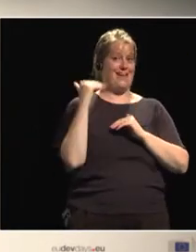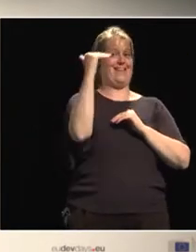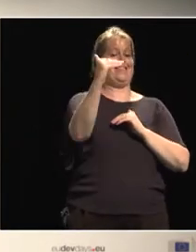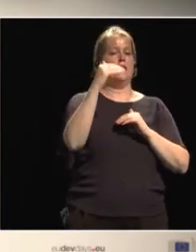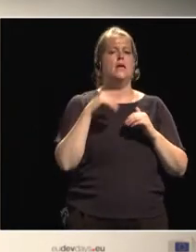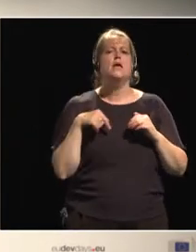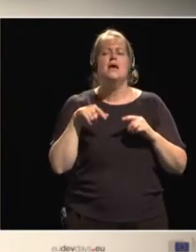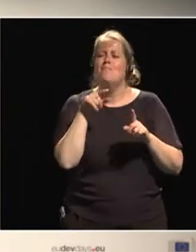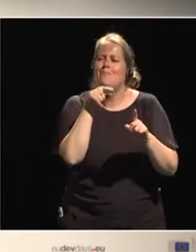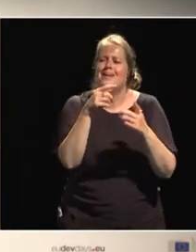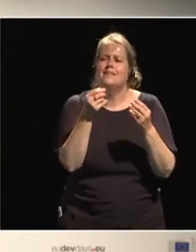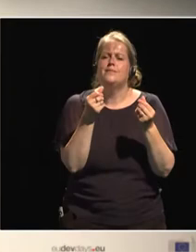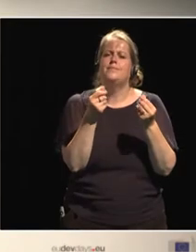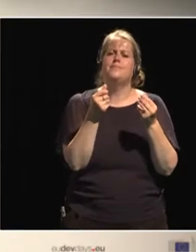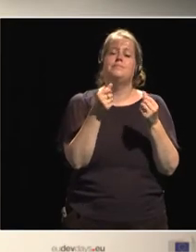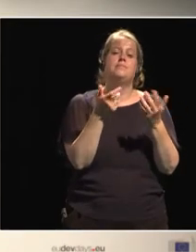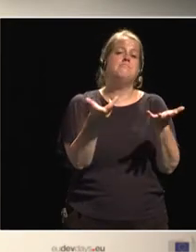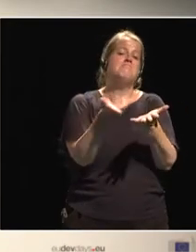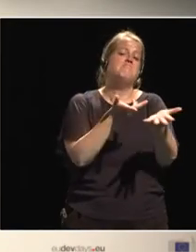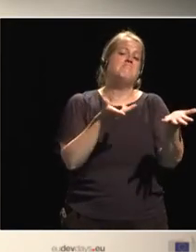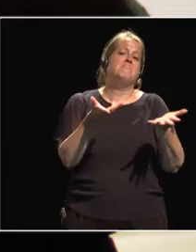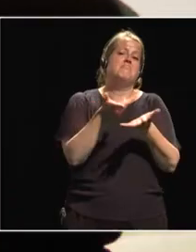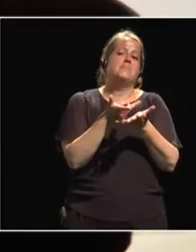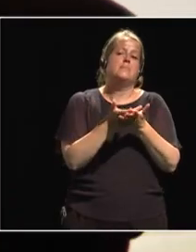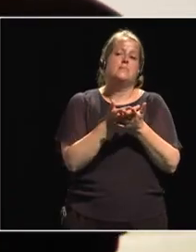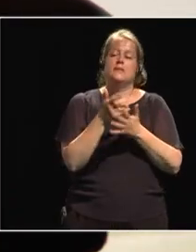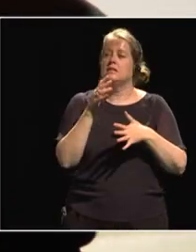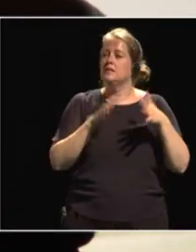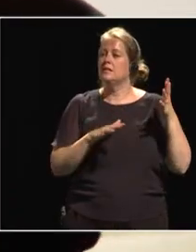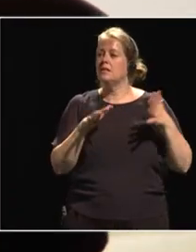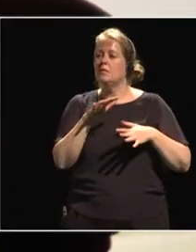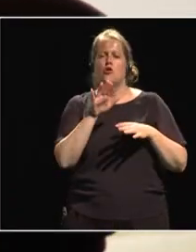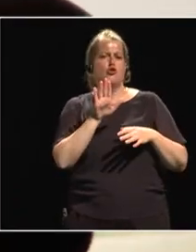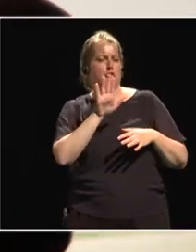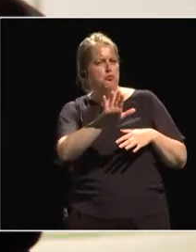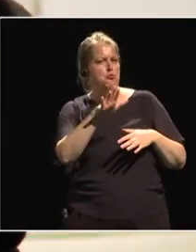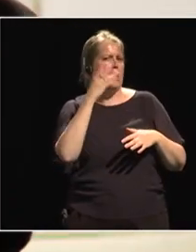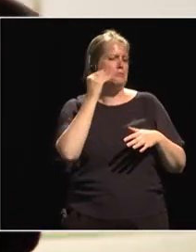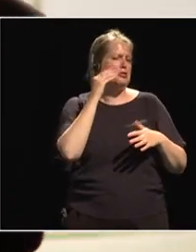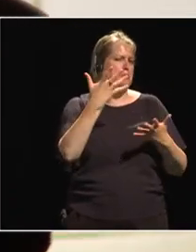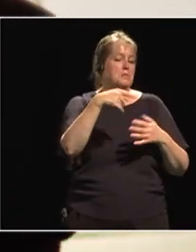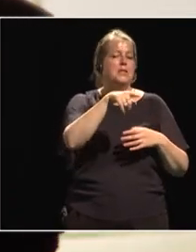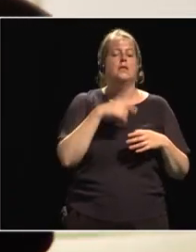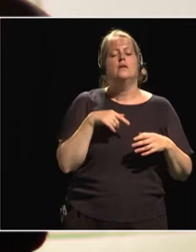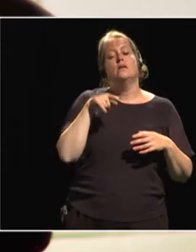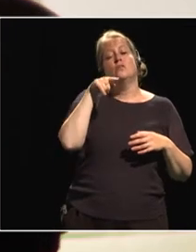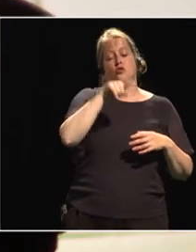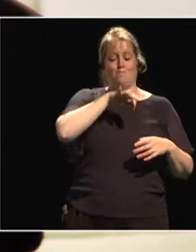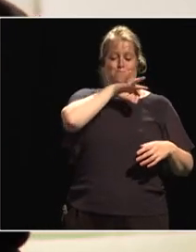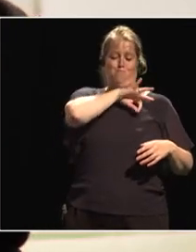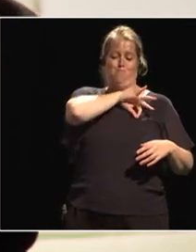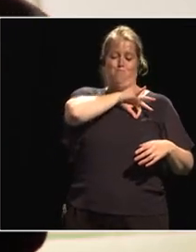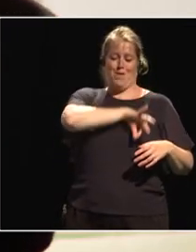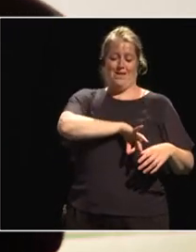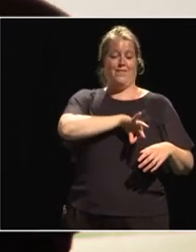maximize, perhaps even to hear from the Unidos experience, how to maximize the benefit for smallholder